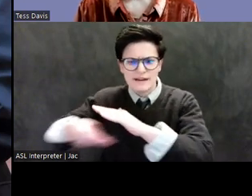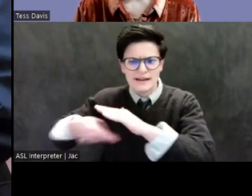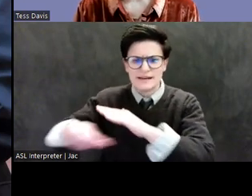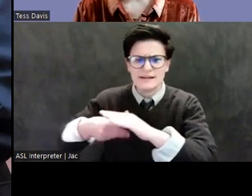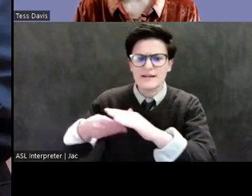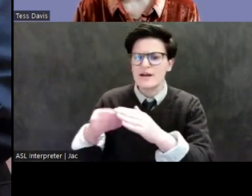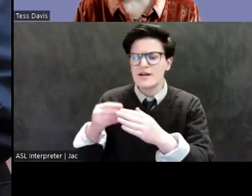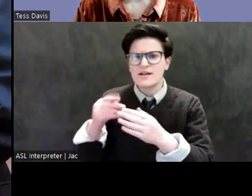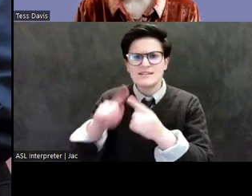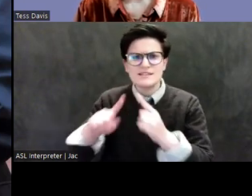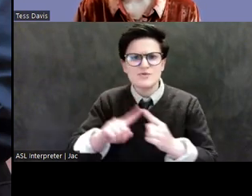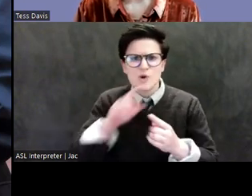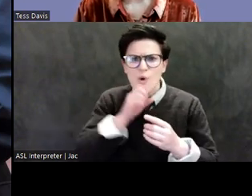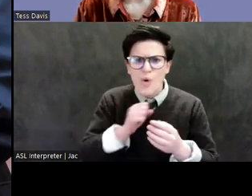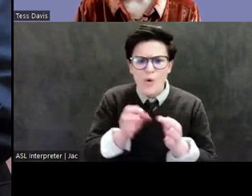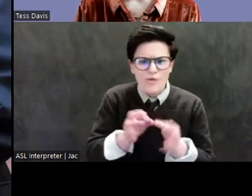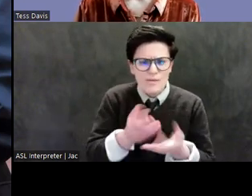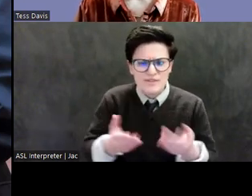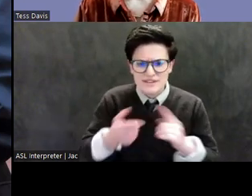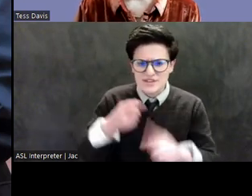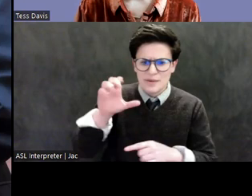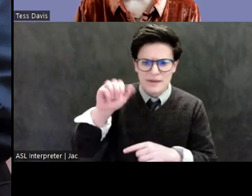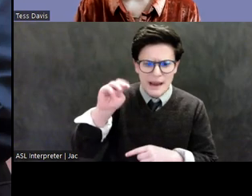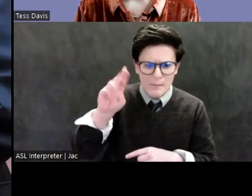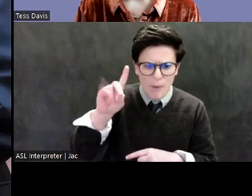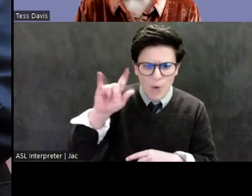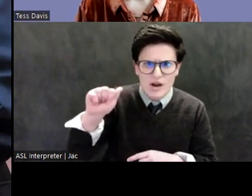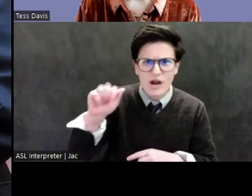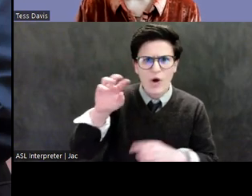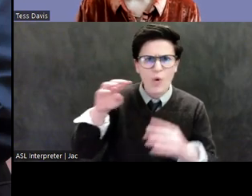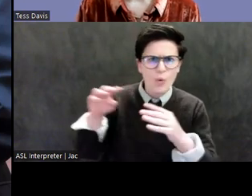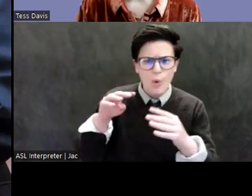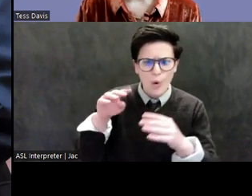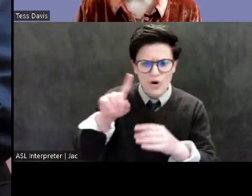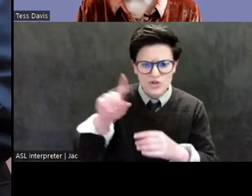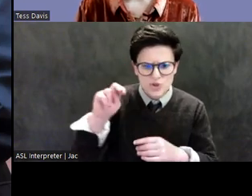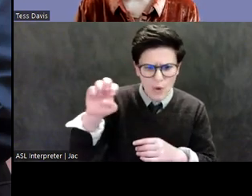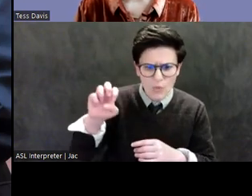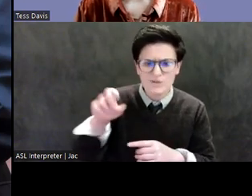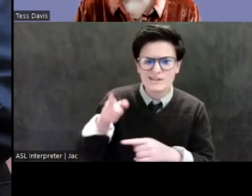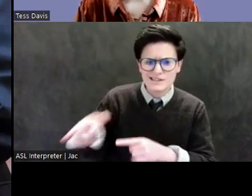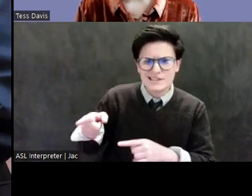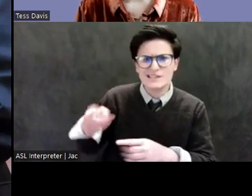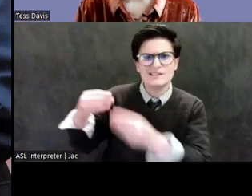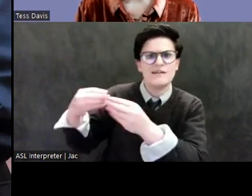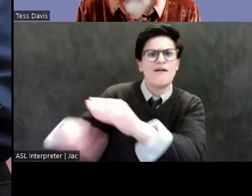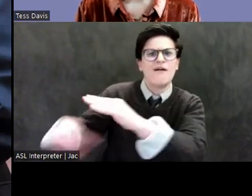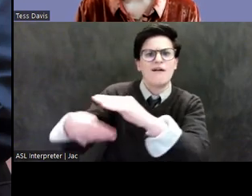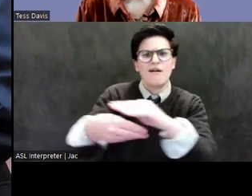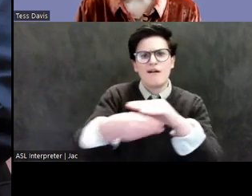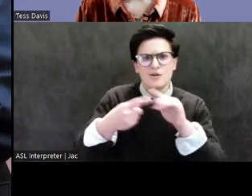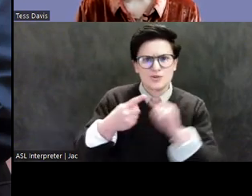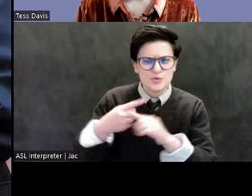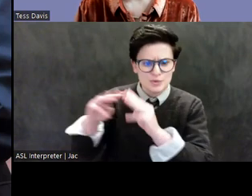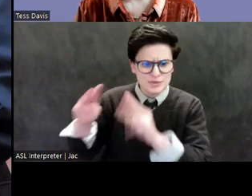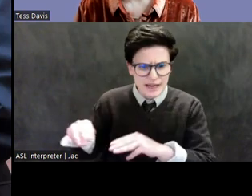trafficked them into the world's top collections. It's no exaggeration to say he himself directly linked the Cambodian civil war